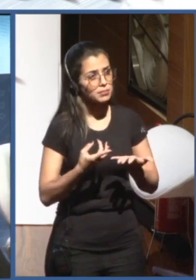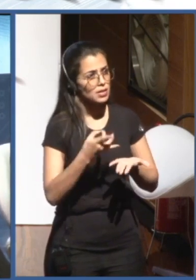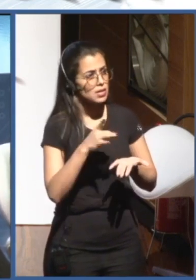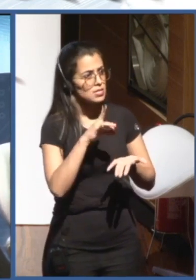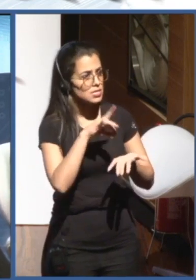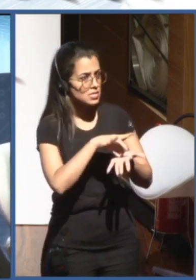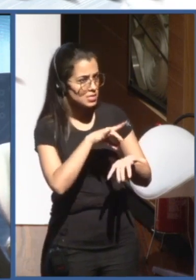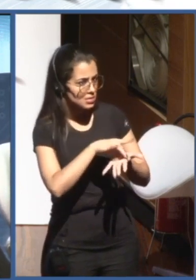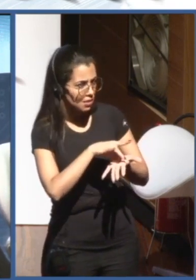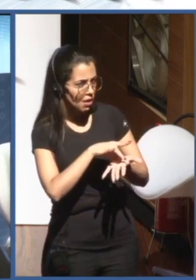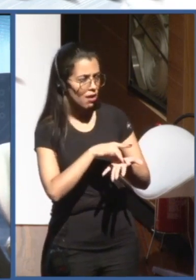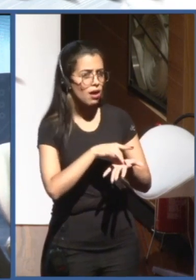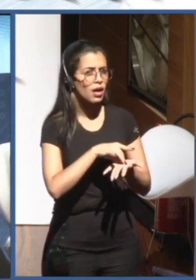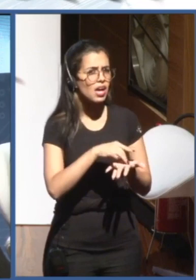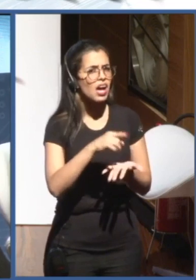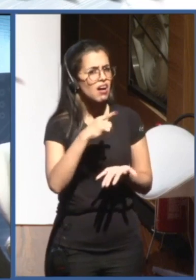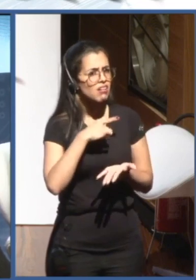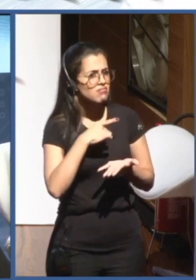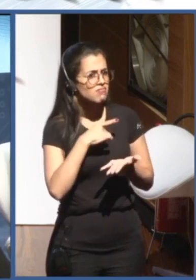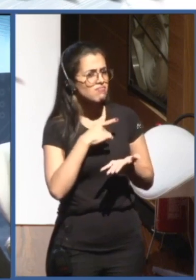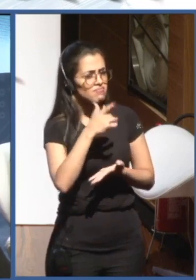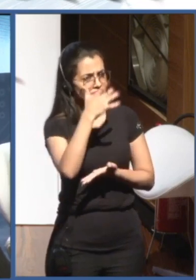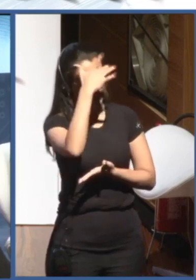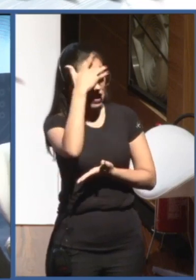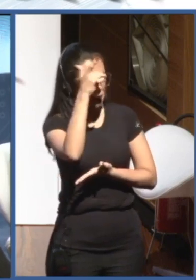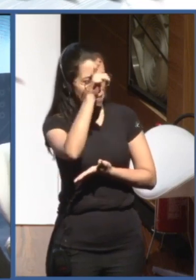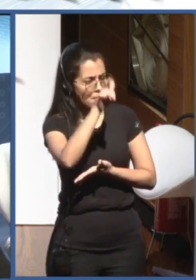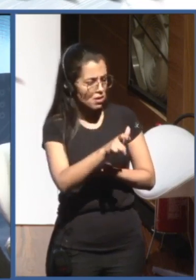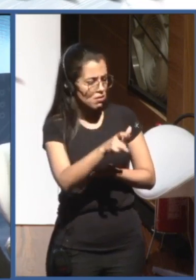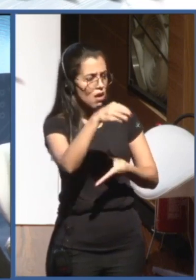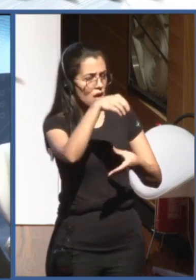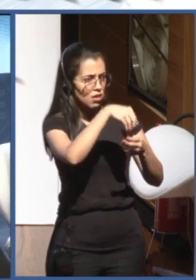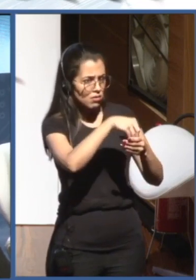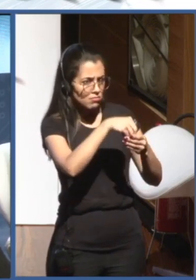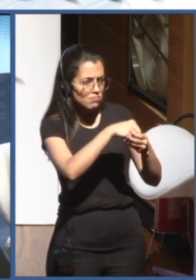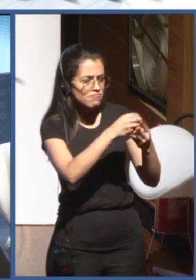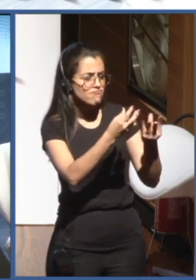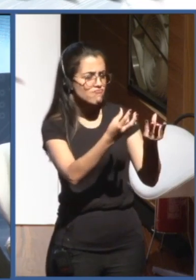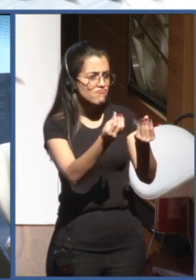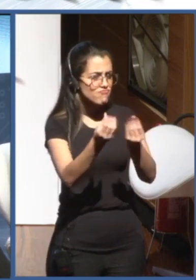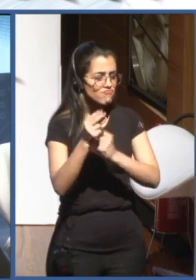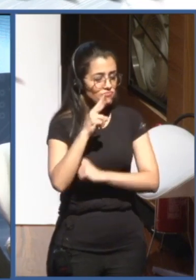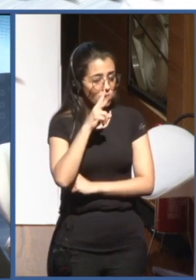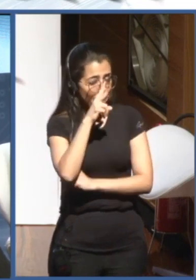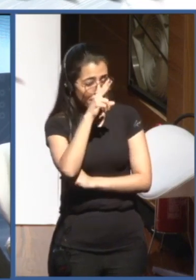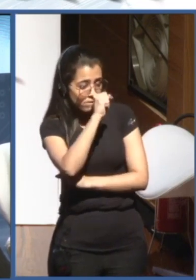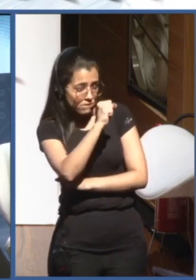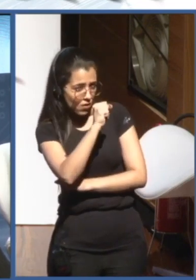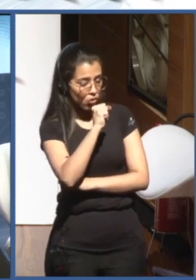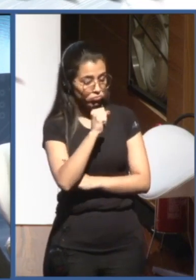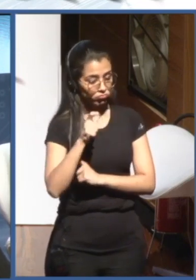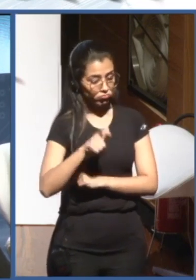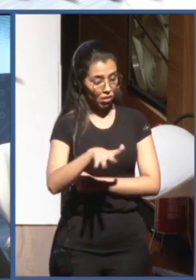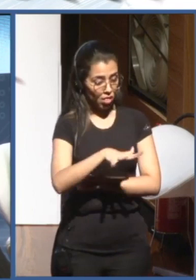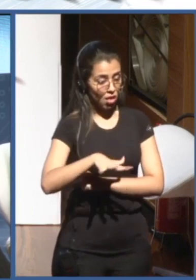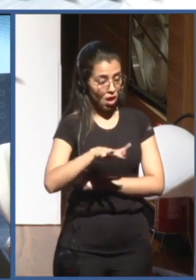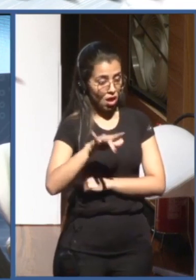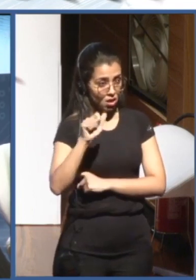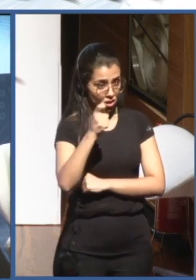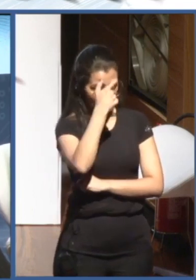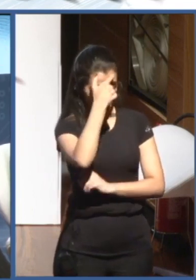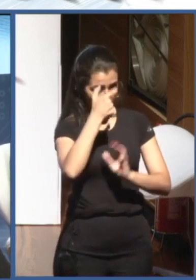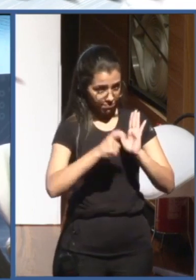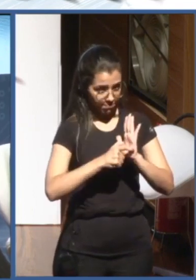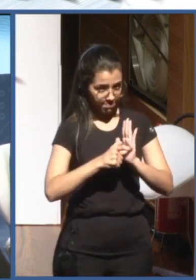member states or countries that are very strong in artificial intelligence. They are already invested a lot. We mentioned about the United States, China, but also the European